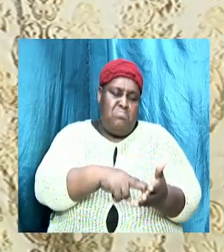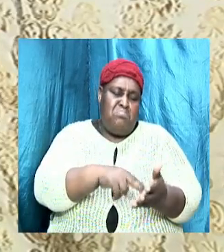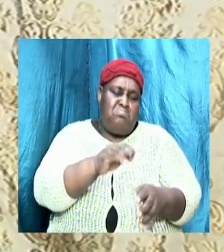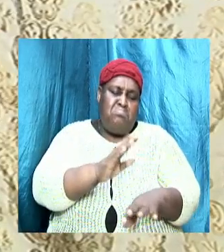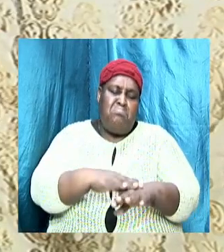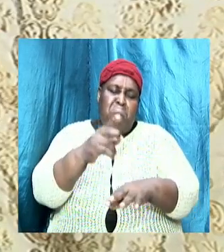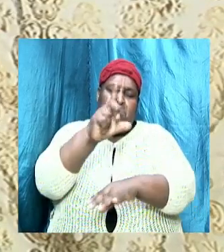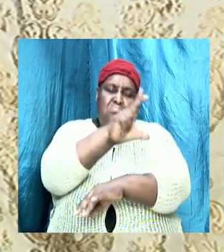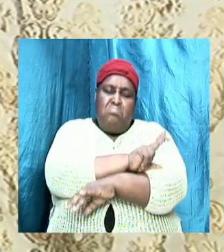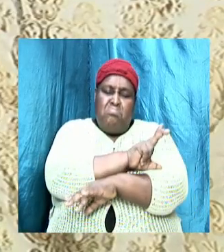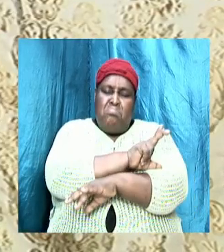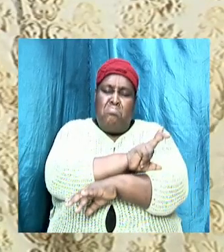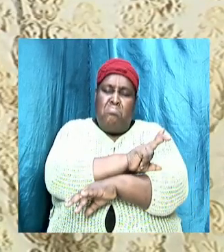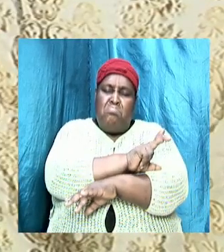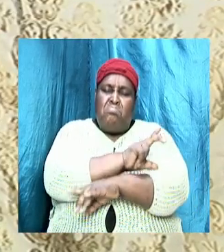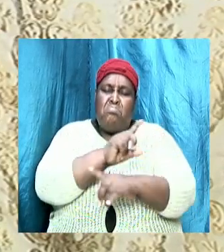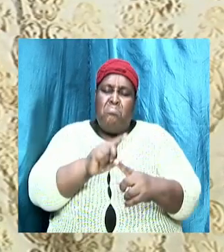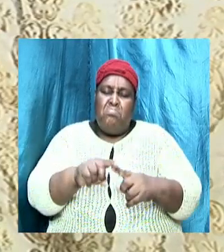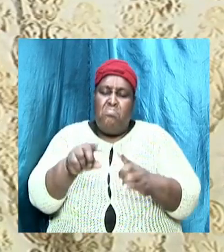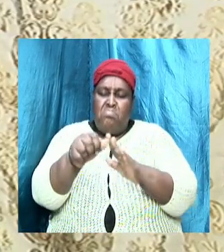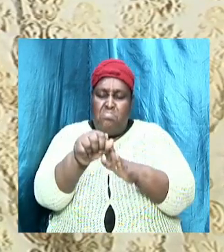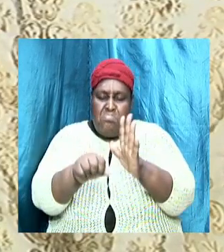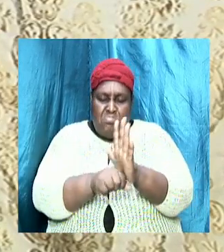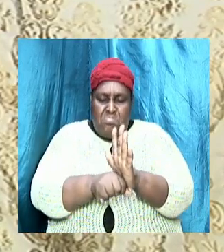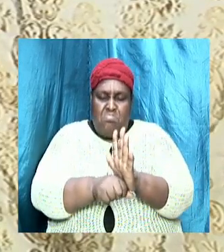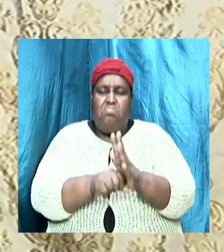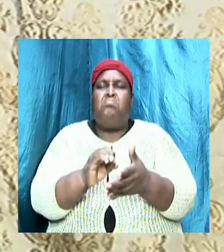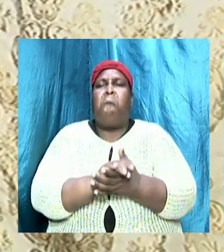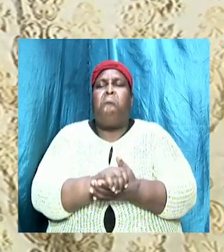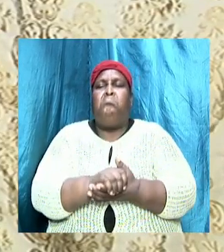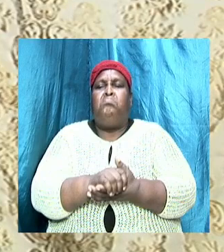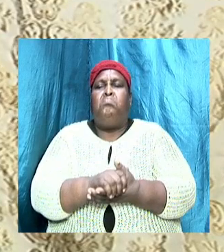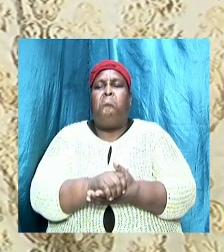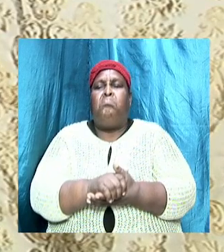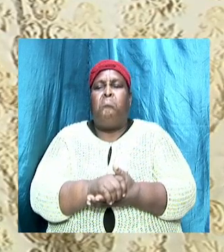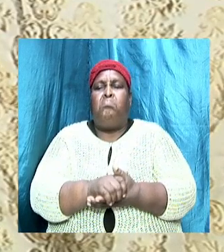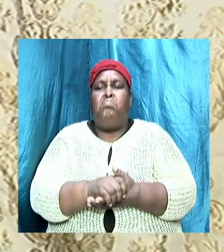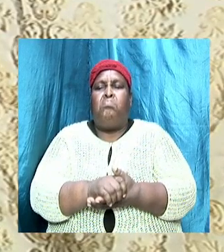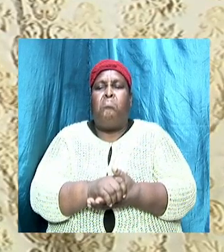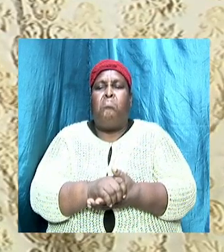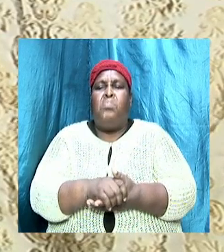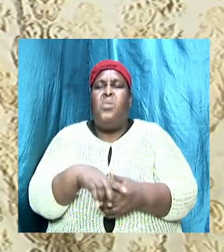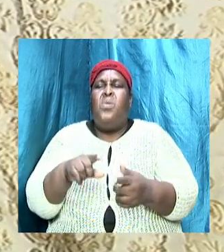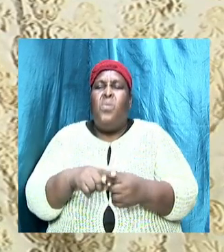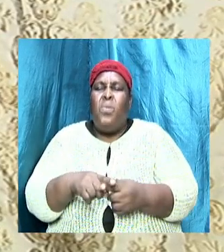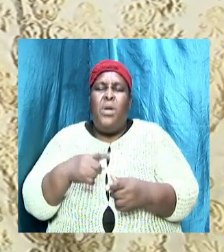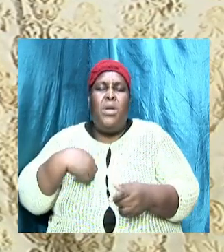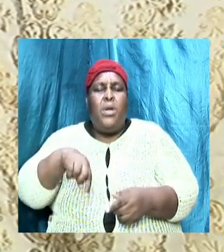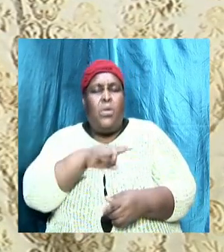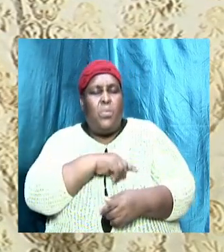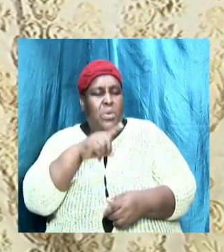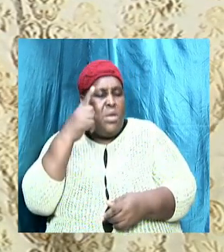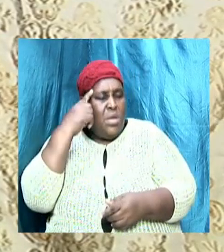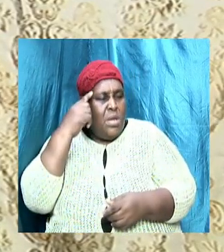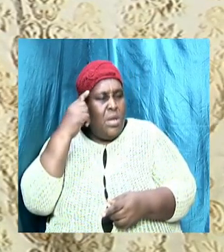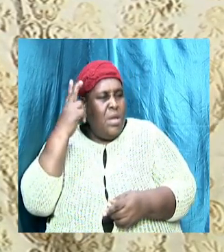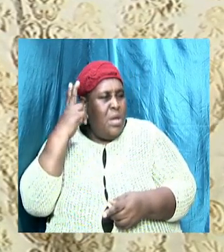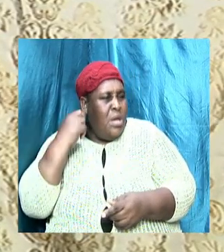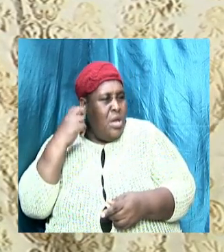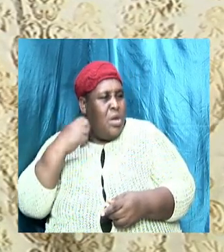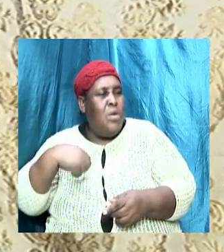according to the scriptures it is when we hear we believe